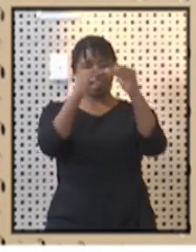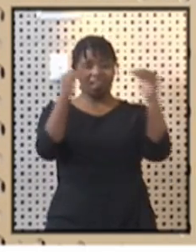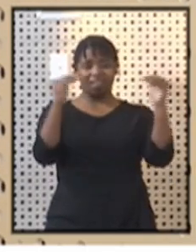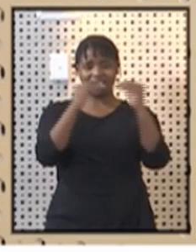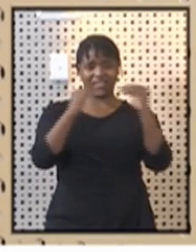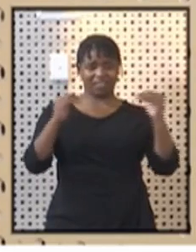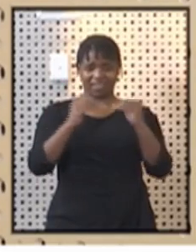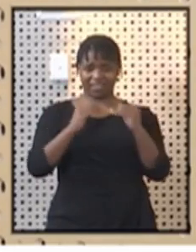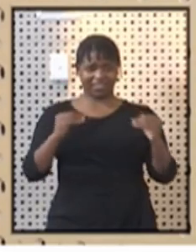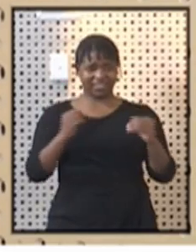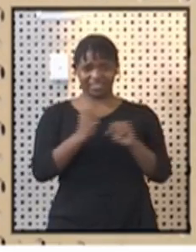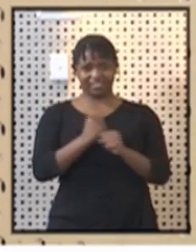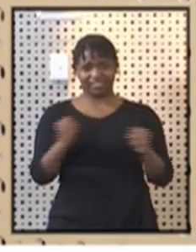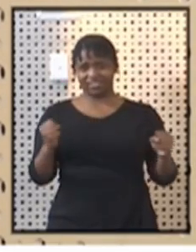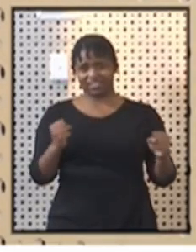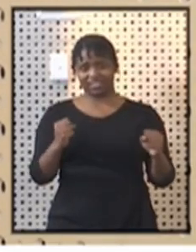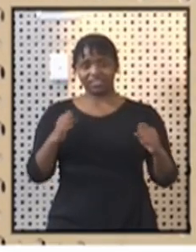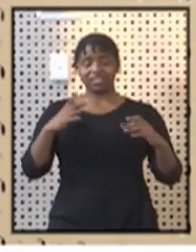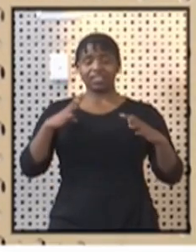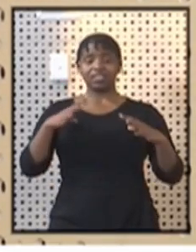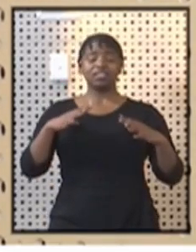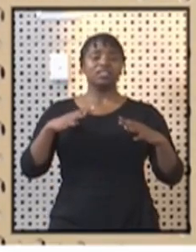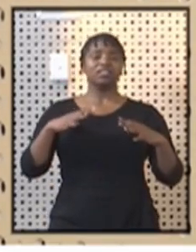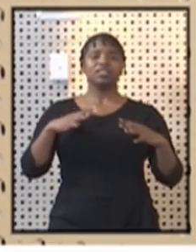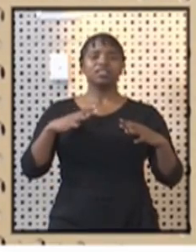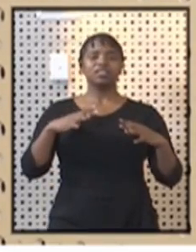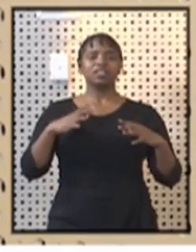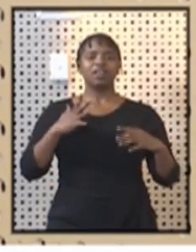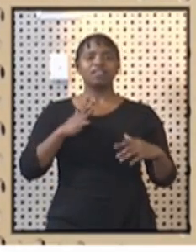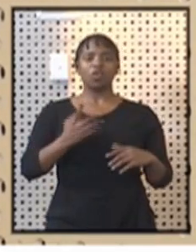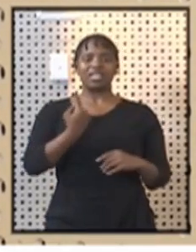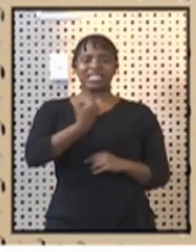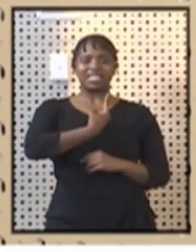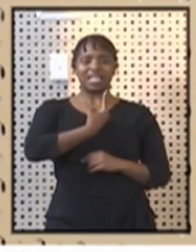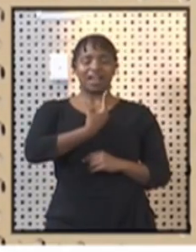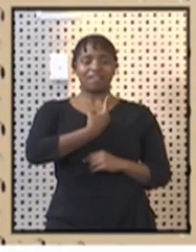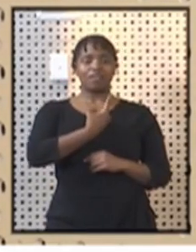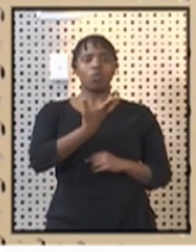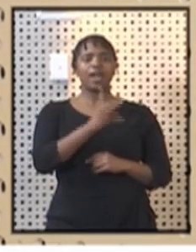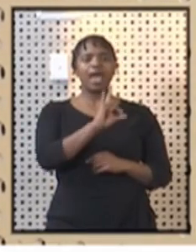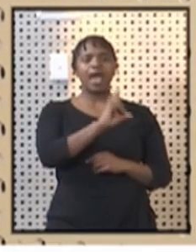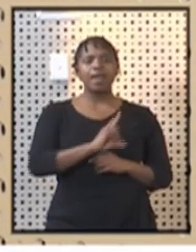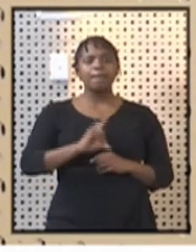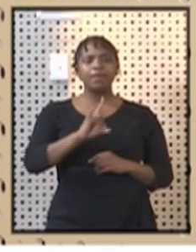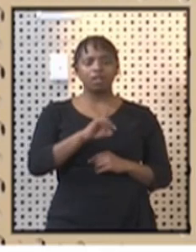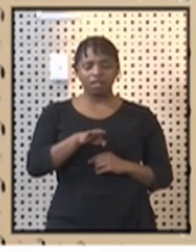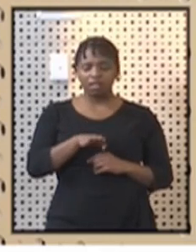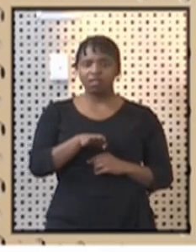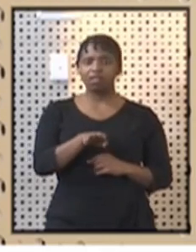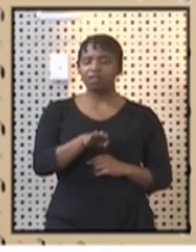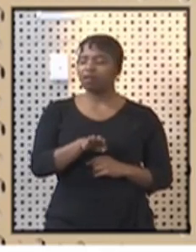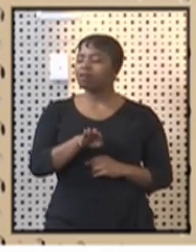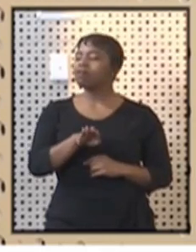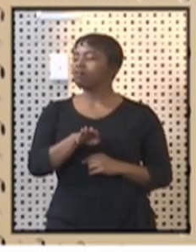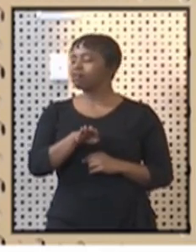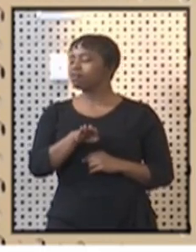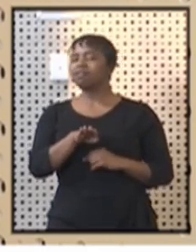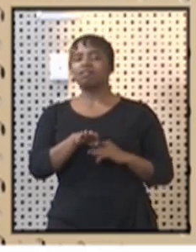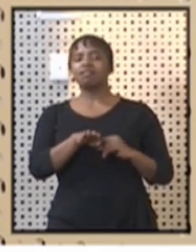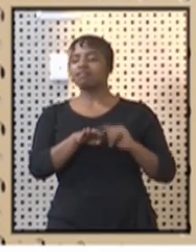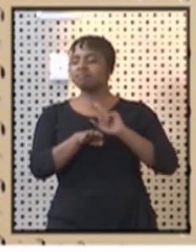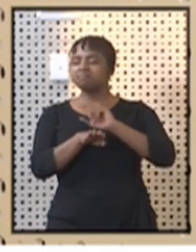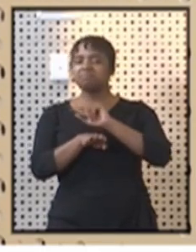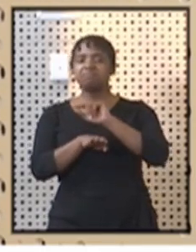leisure that was permitted was self-drive in game reserves